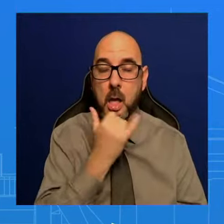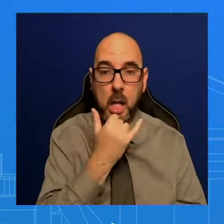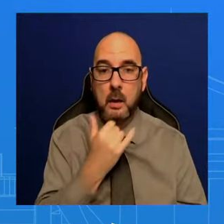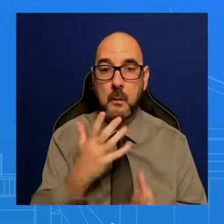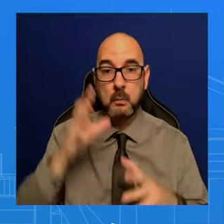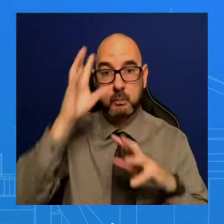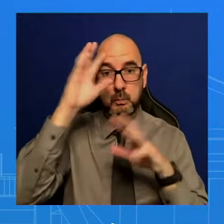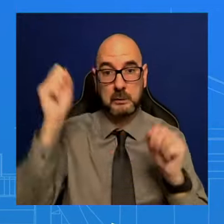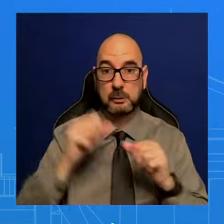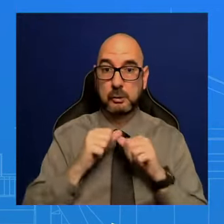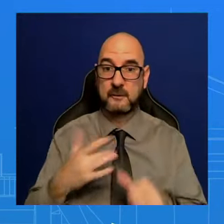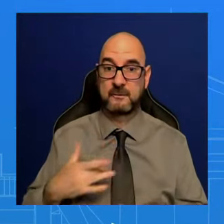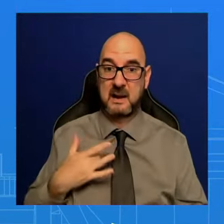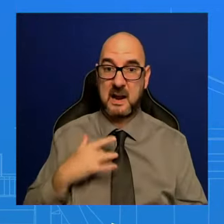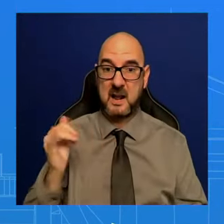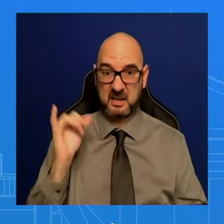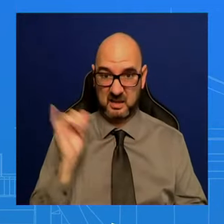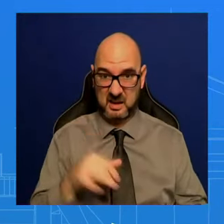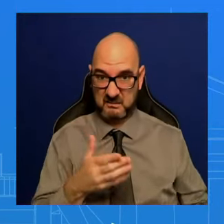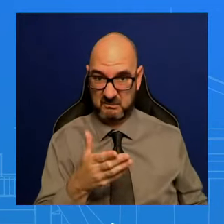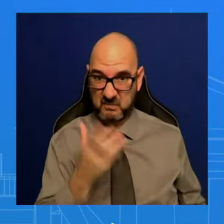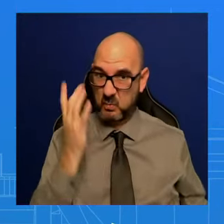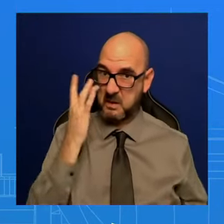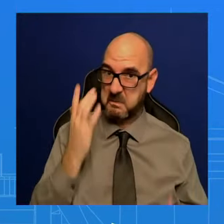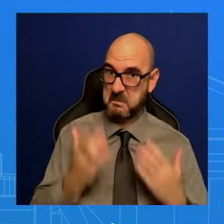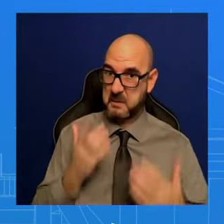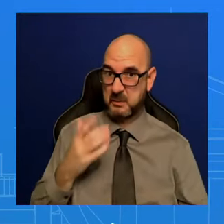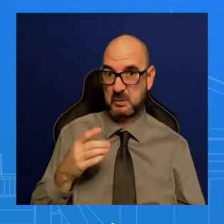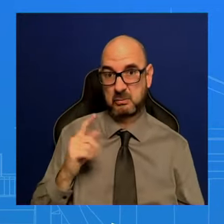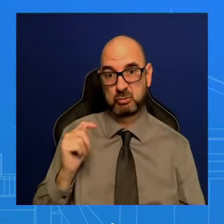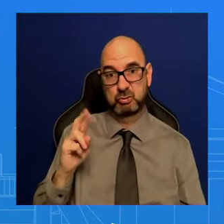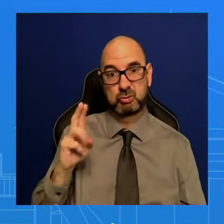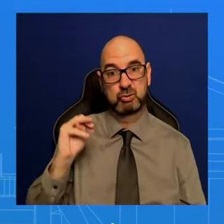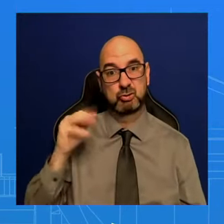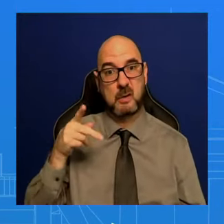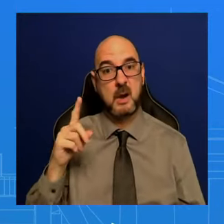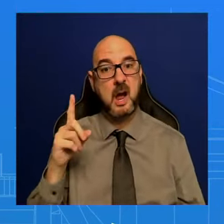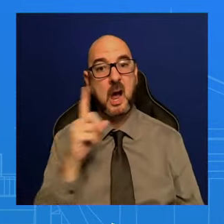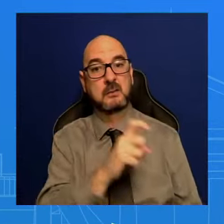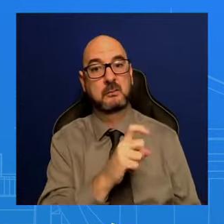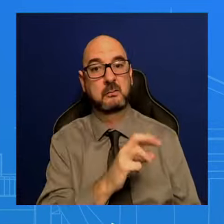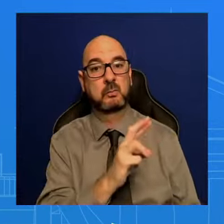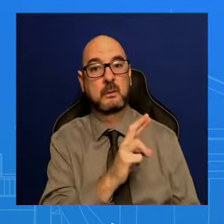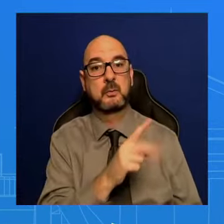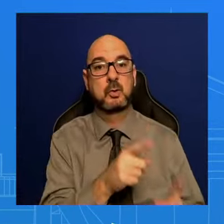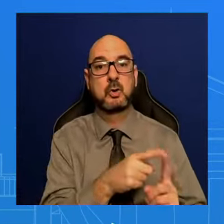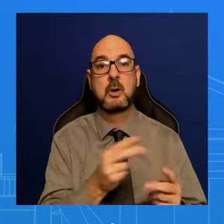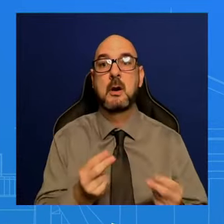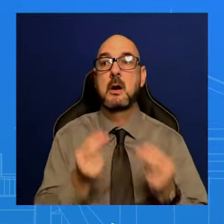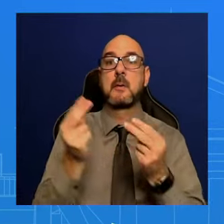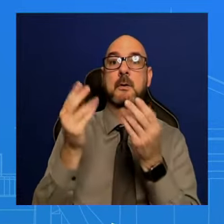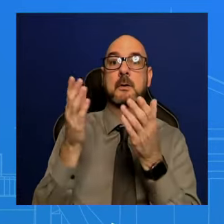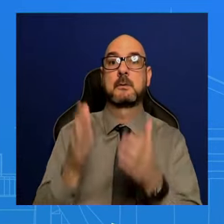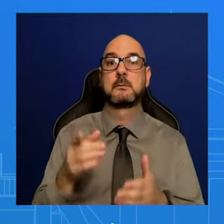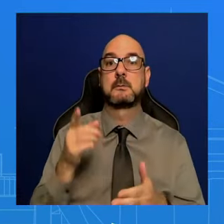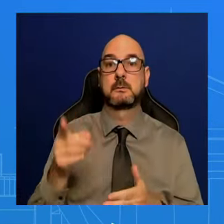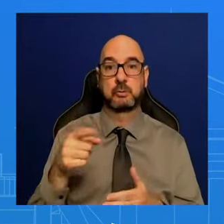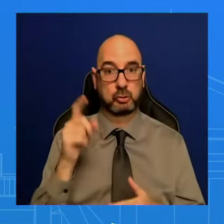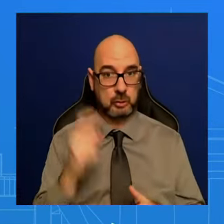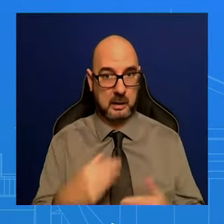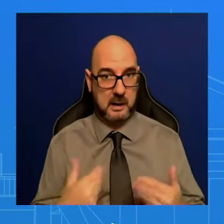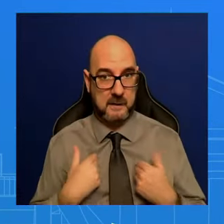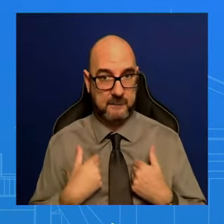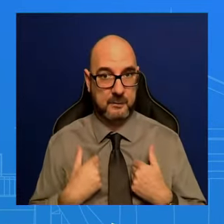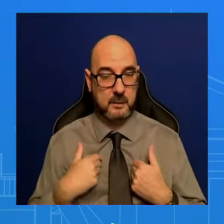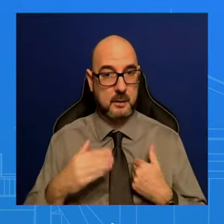to becoming the Republican Party's nominee and would be entitled to the briefings that a party candidate would get?